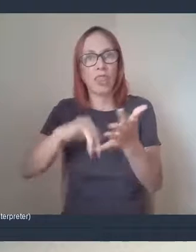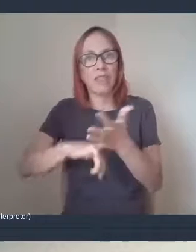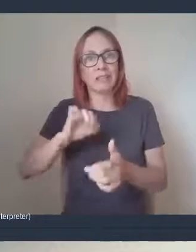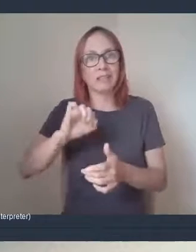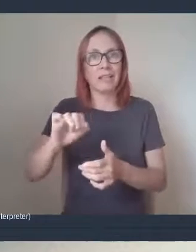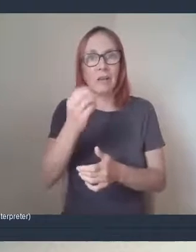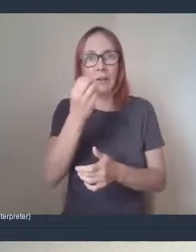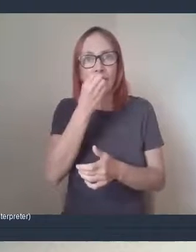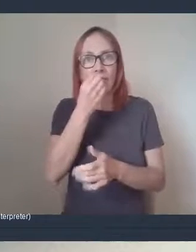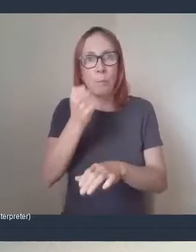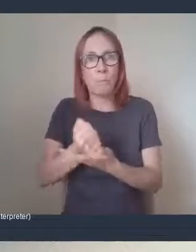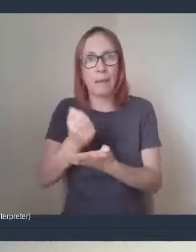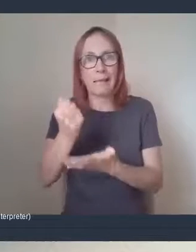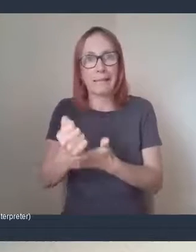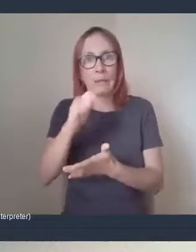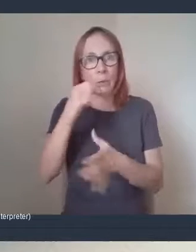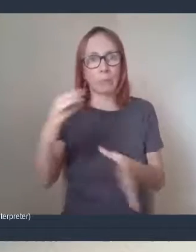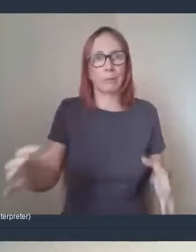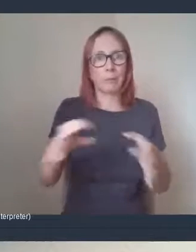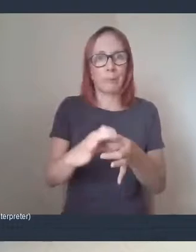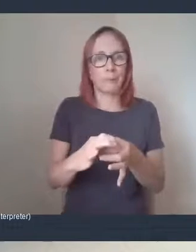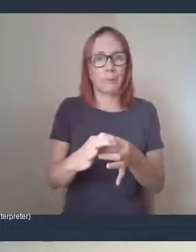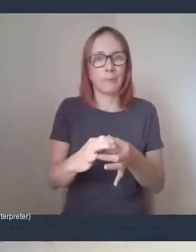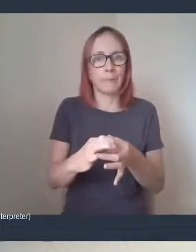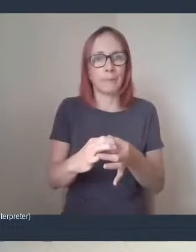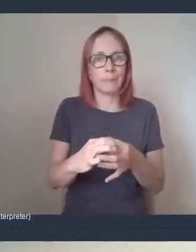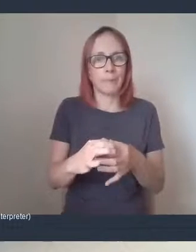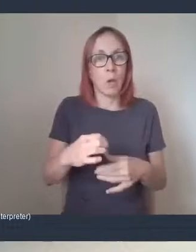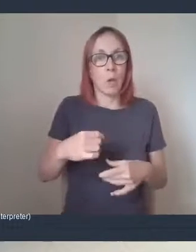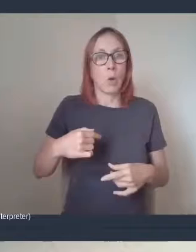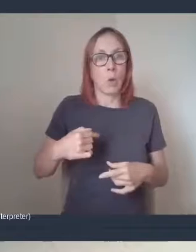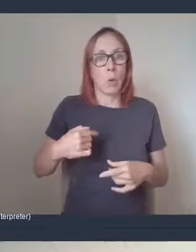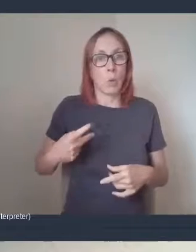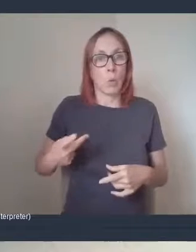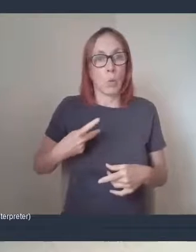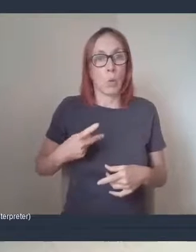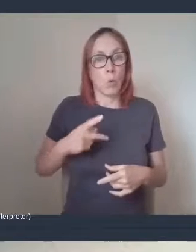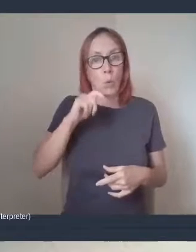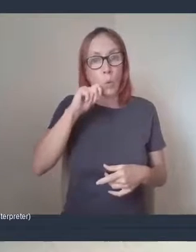Glonathus food bank and we'll be the first food bank in the United Kingdom to be open